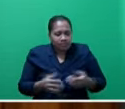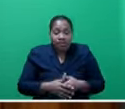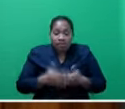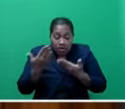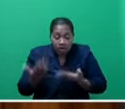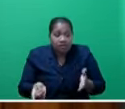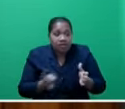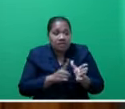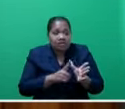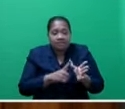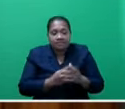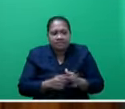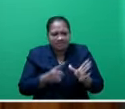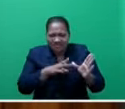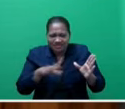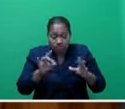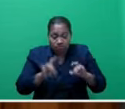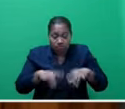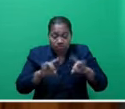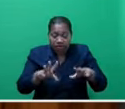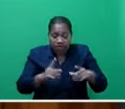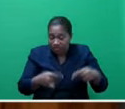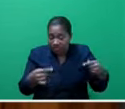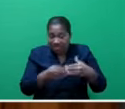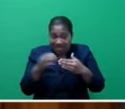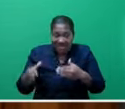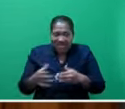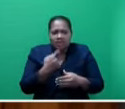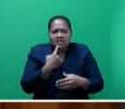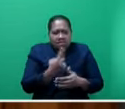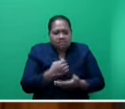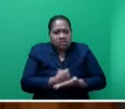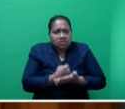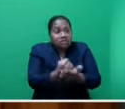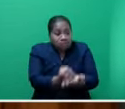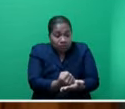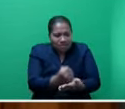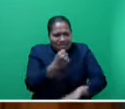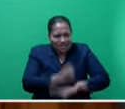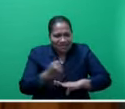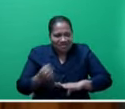Albanese, the Australian opposition leader, recently said, while supporting government incentives,